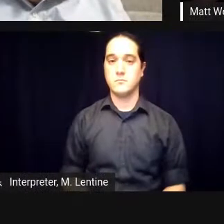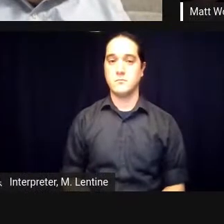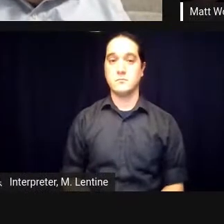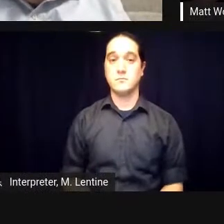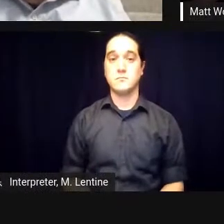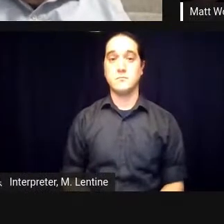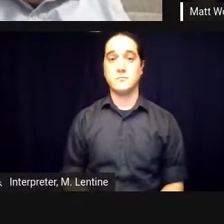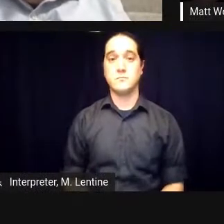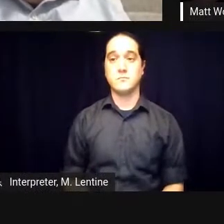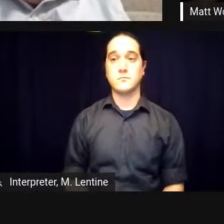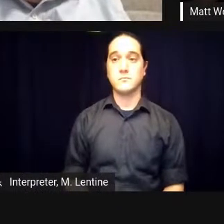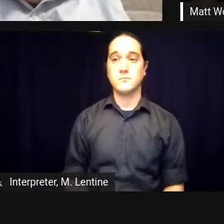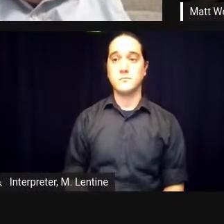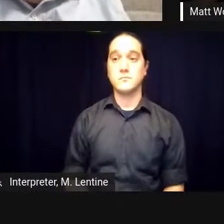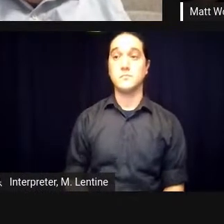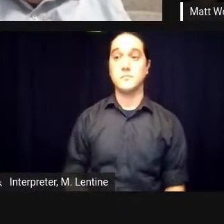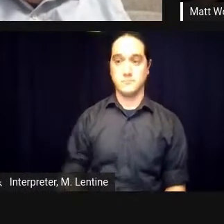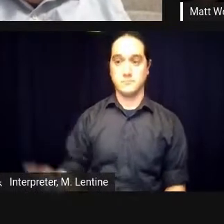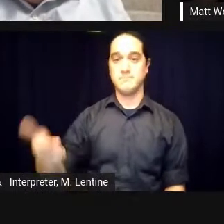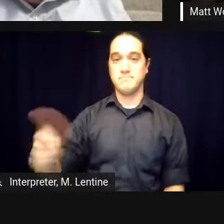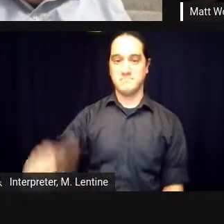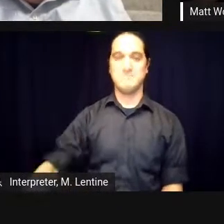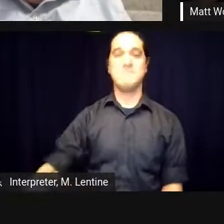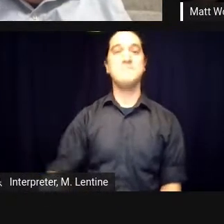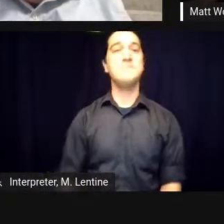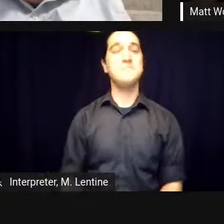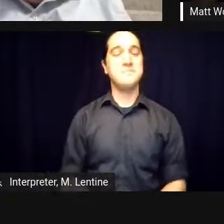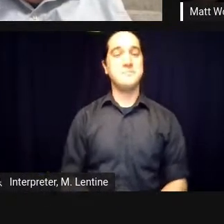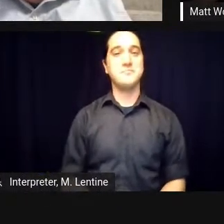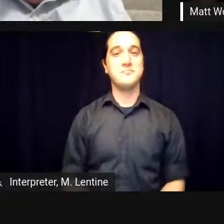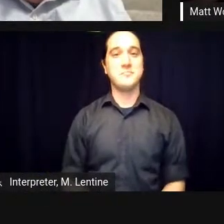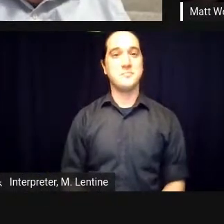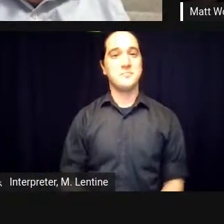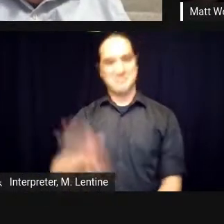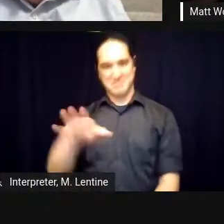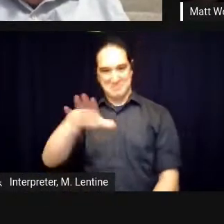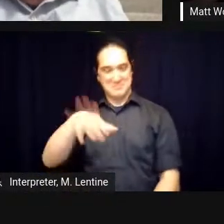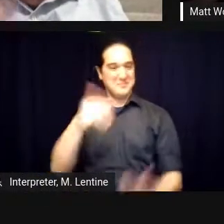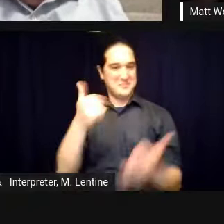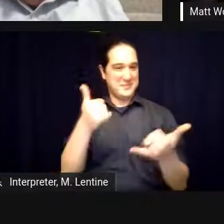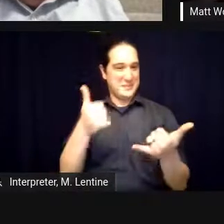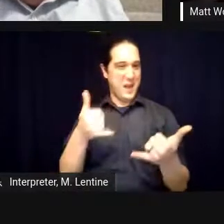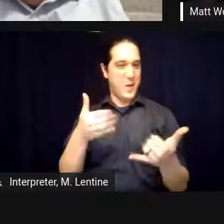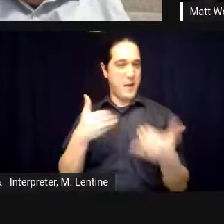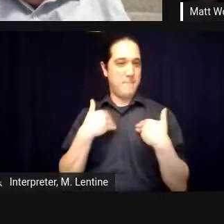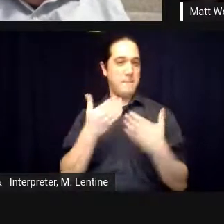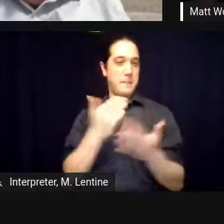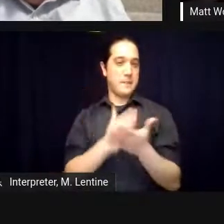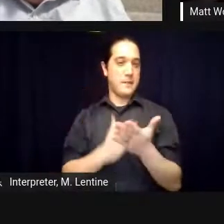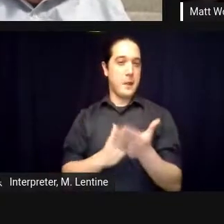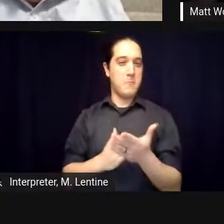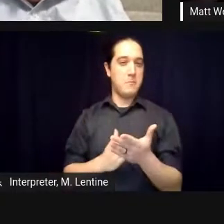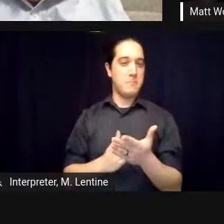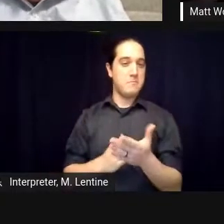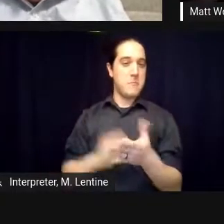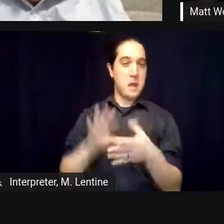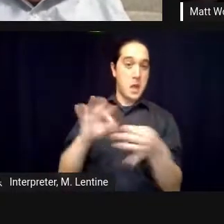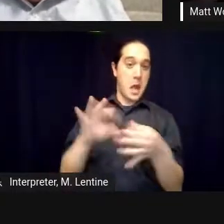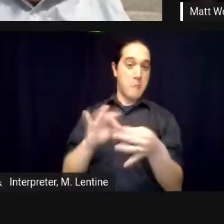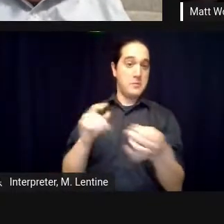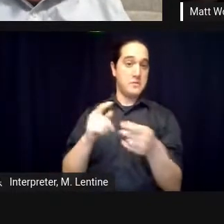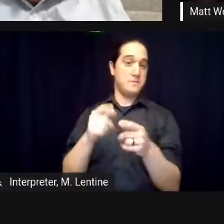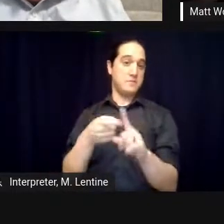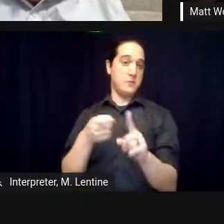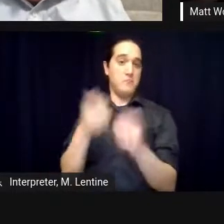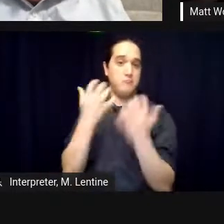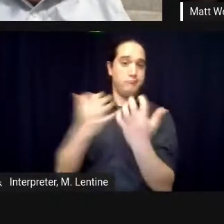we're starting to get some uh questions about uh from from our viewers um one